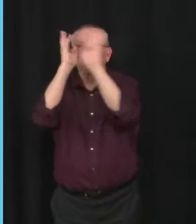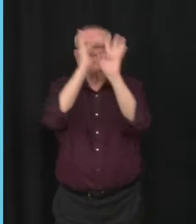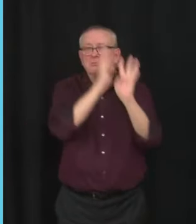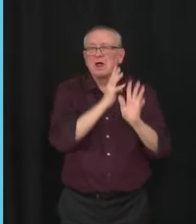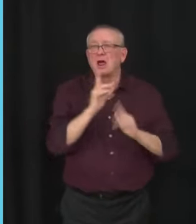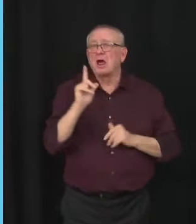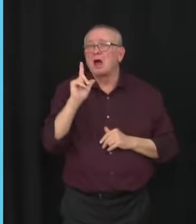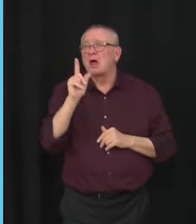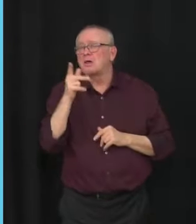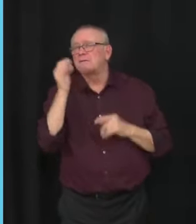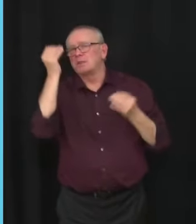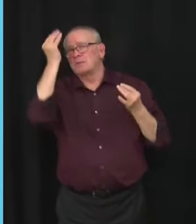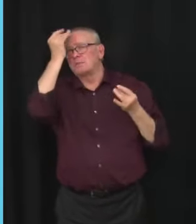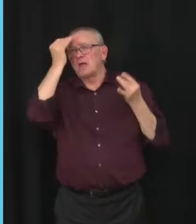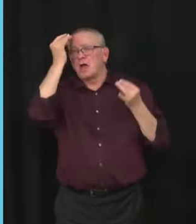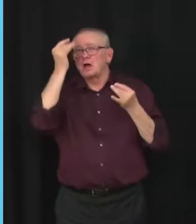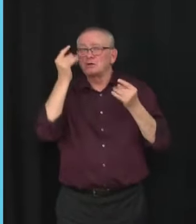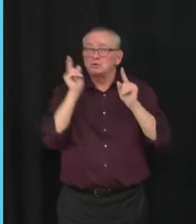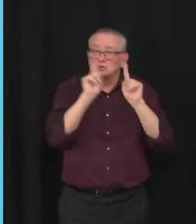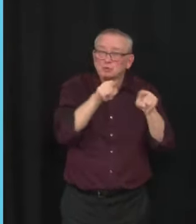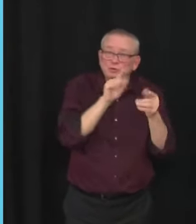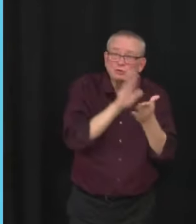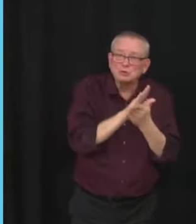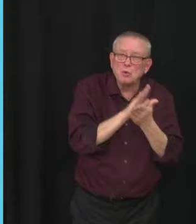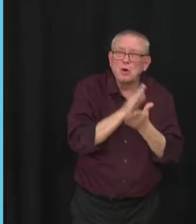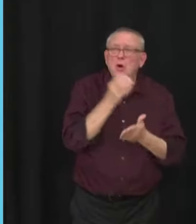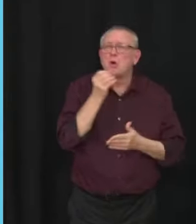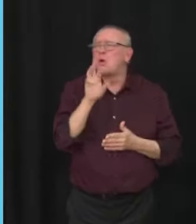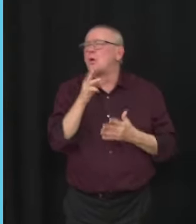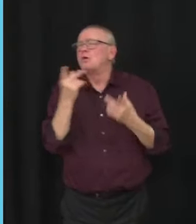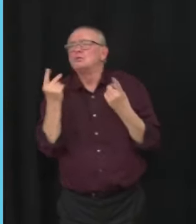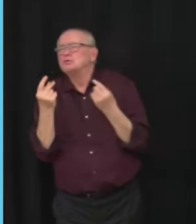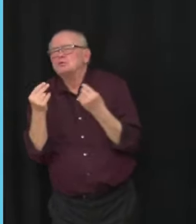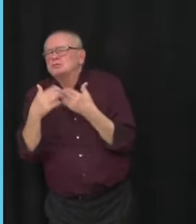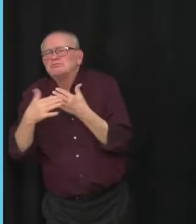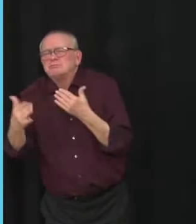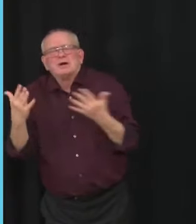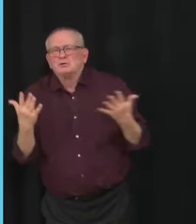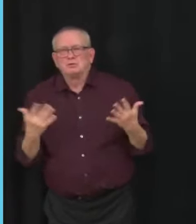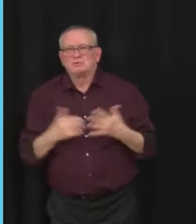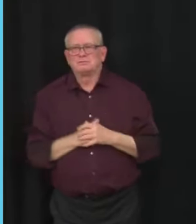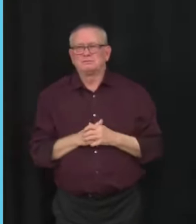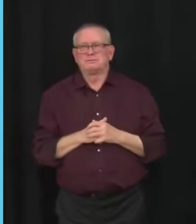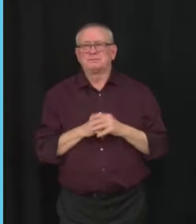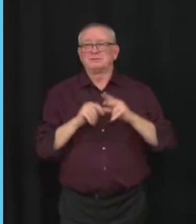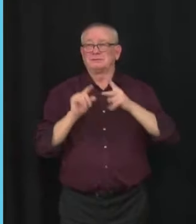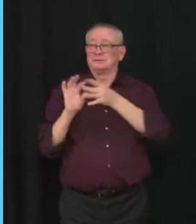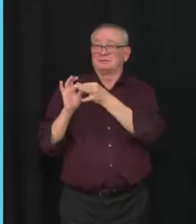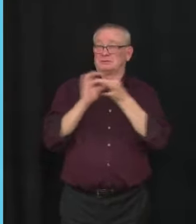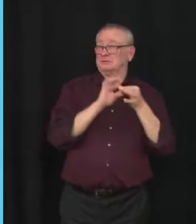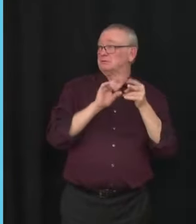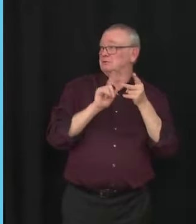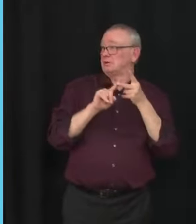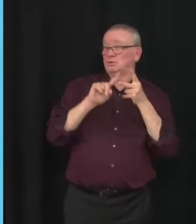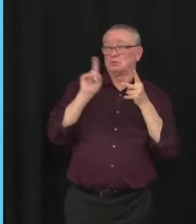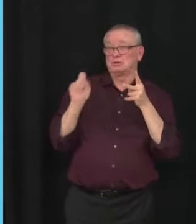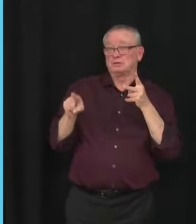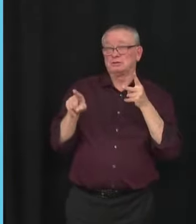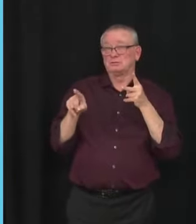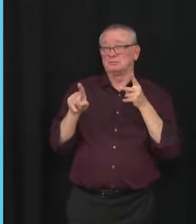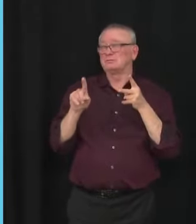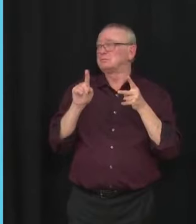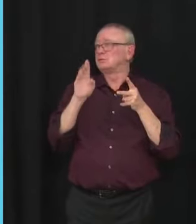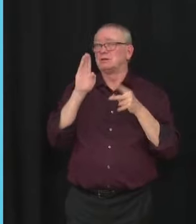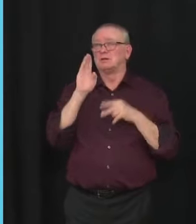at schools after the fact? But we'll have to wait and see. My second question also for you, different topic. So the holidays